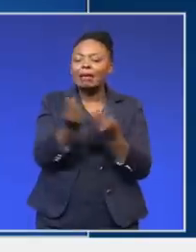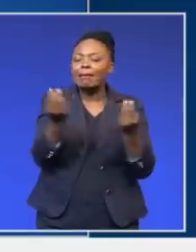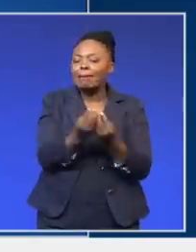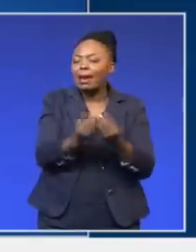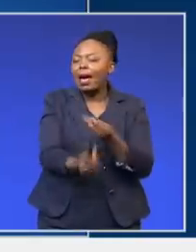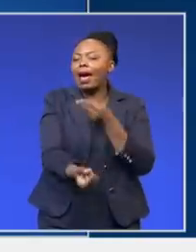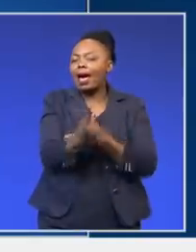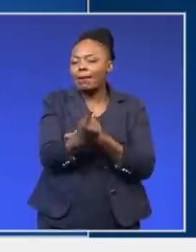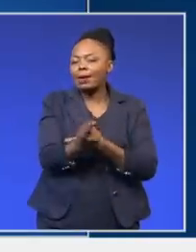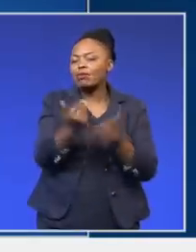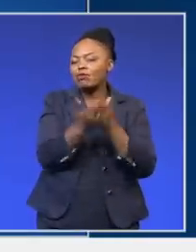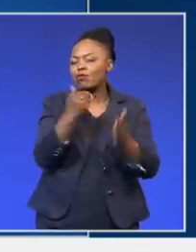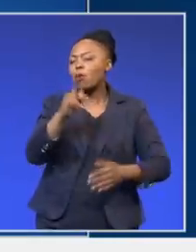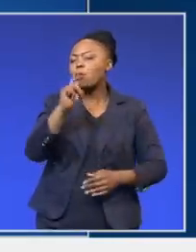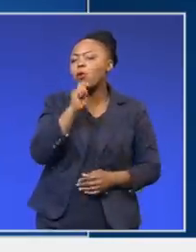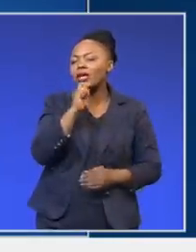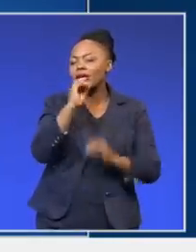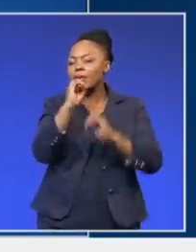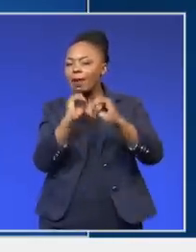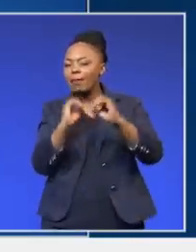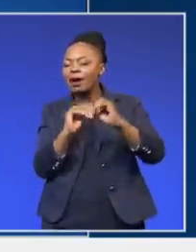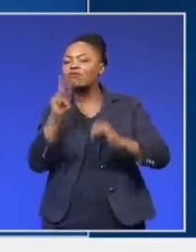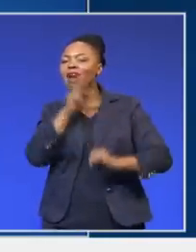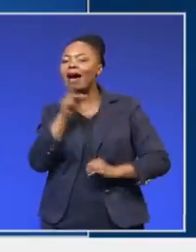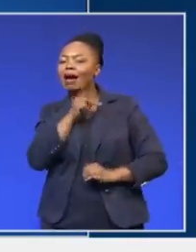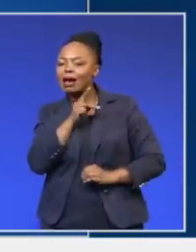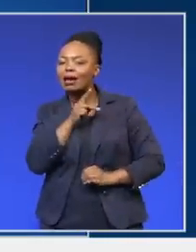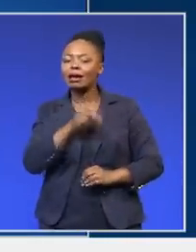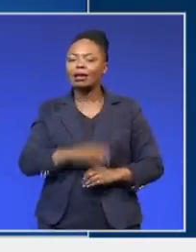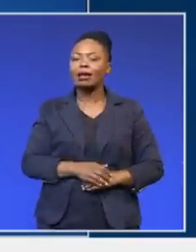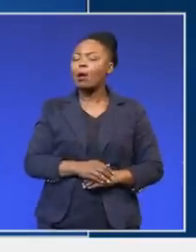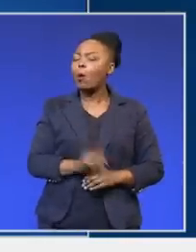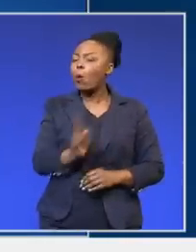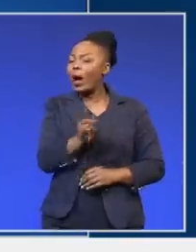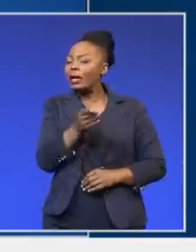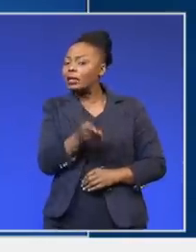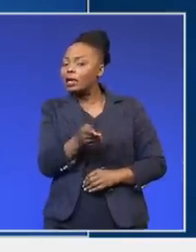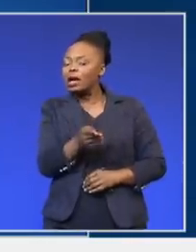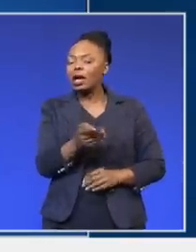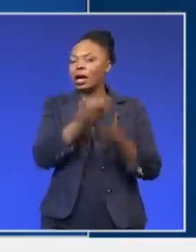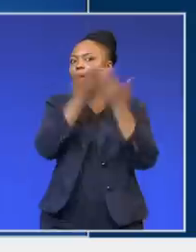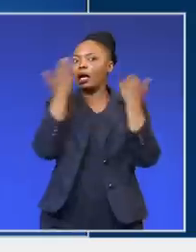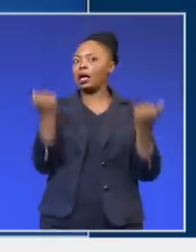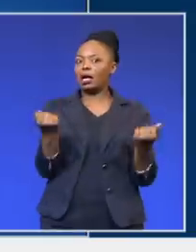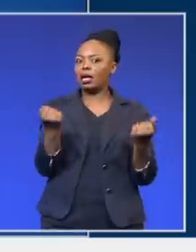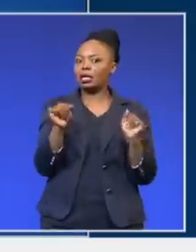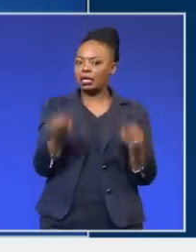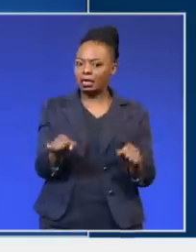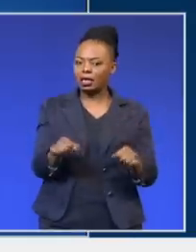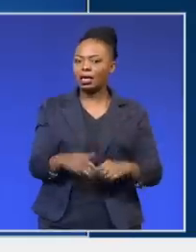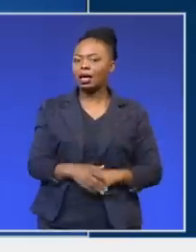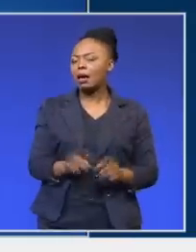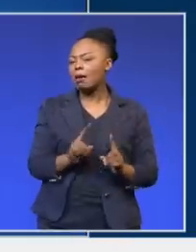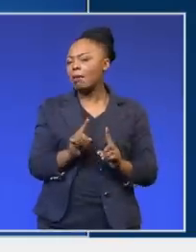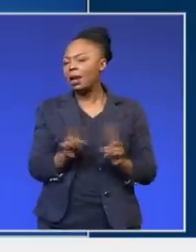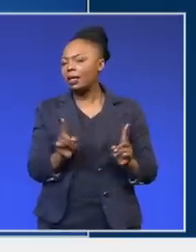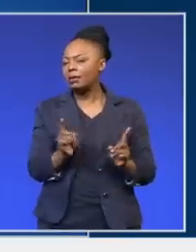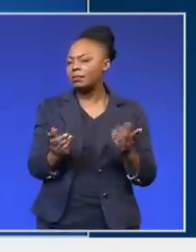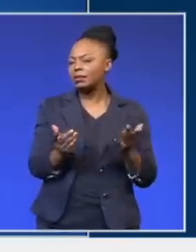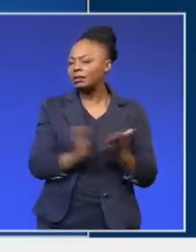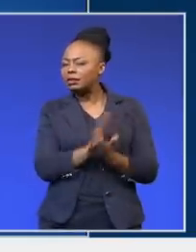Friday morning. So, what it was, we don't know. It couldn't have been the still offload